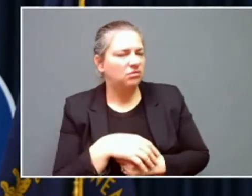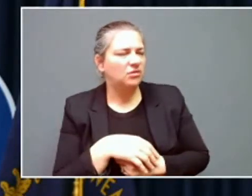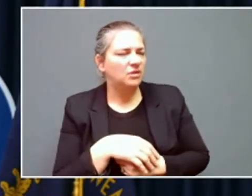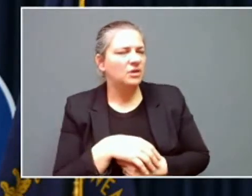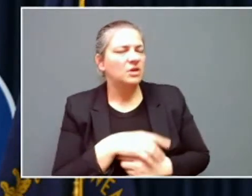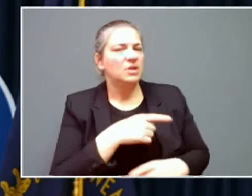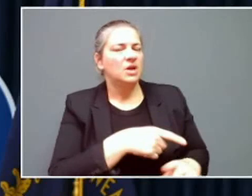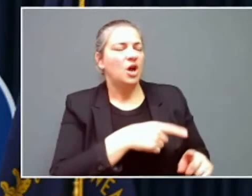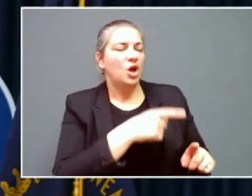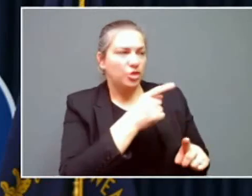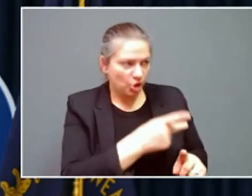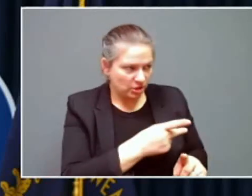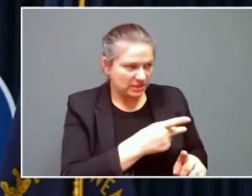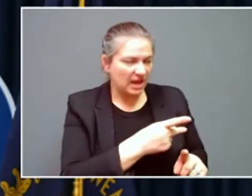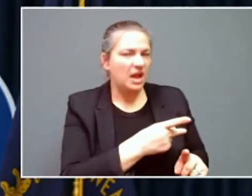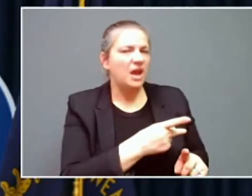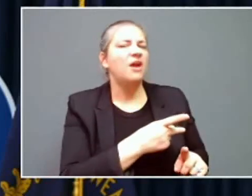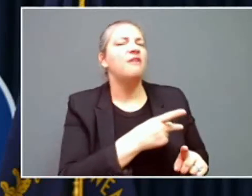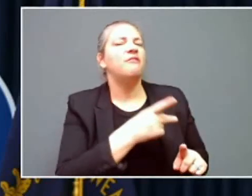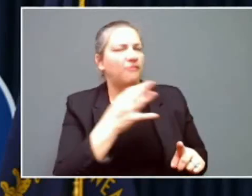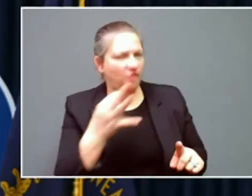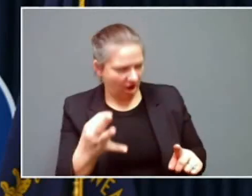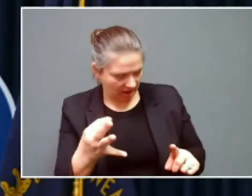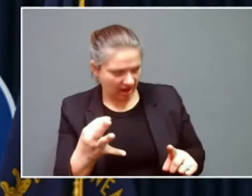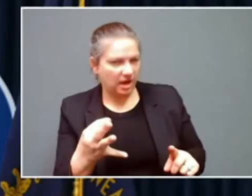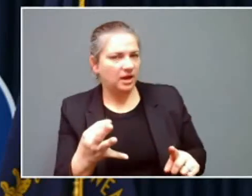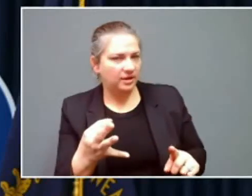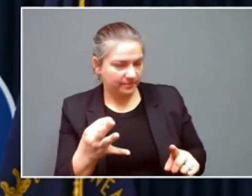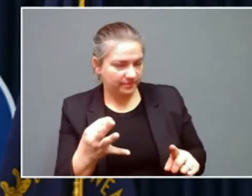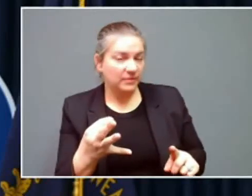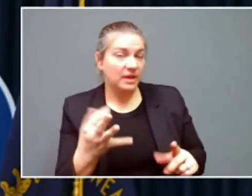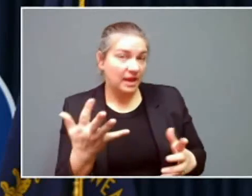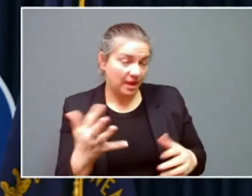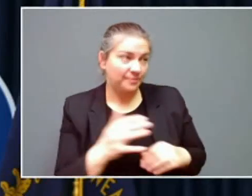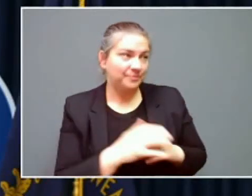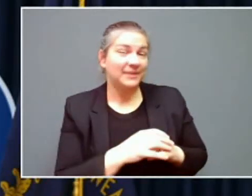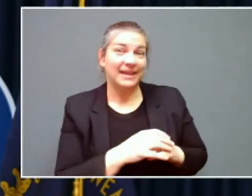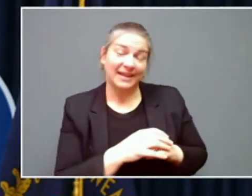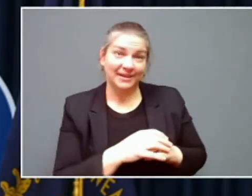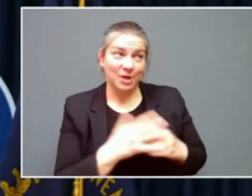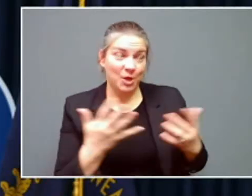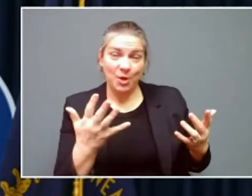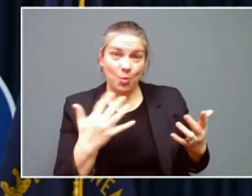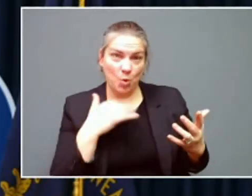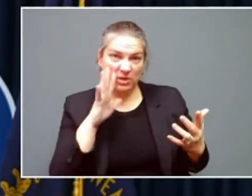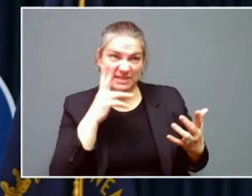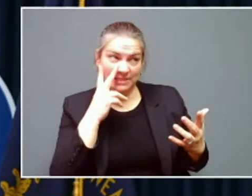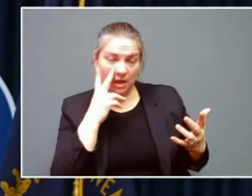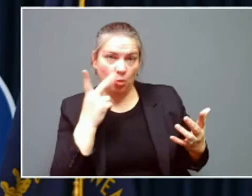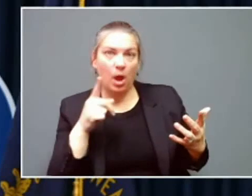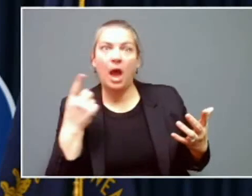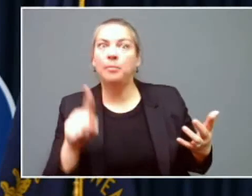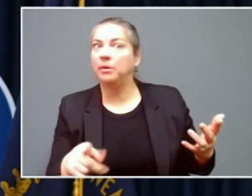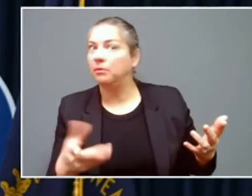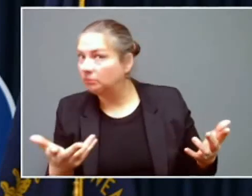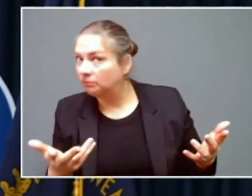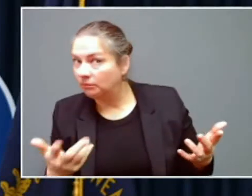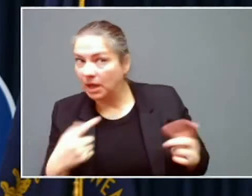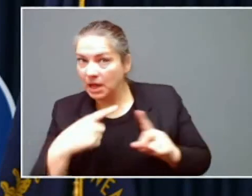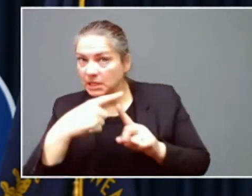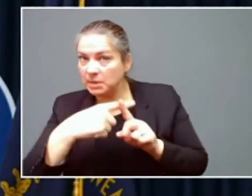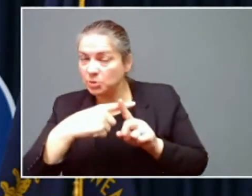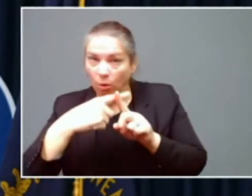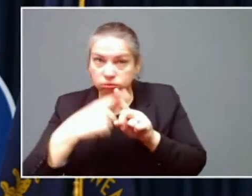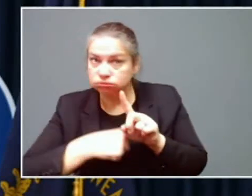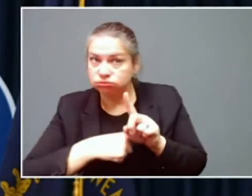Friday. Then the question is, what did we get? What's the temperature and what's the ability to treat